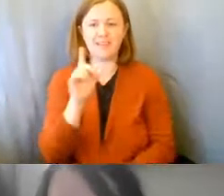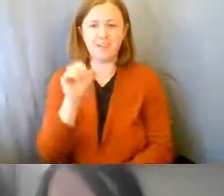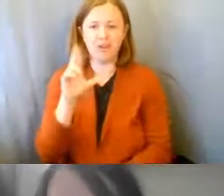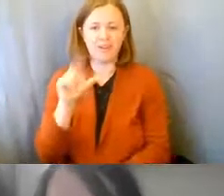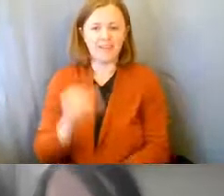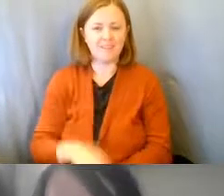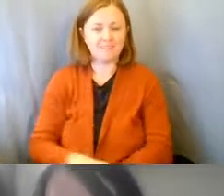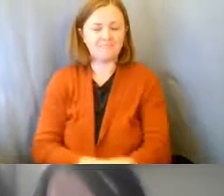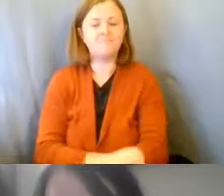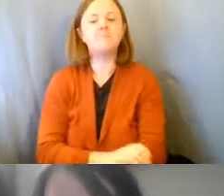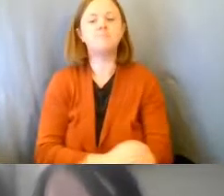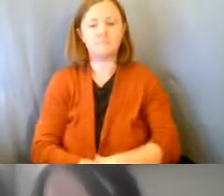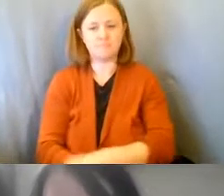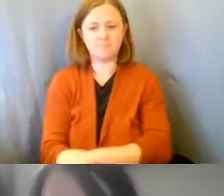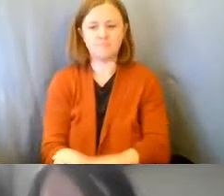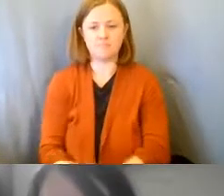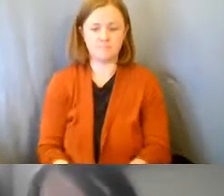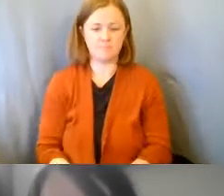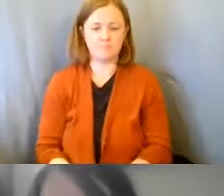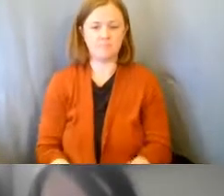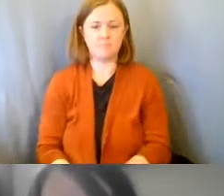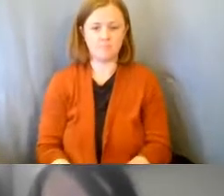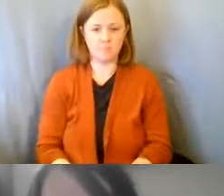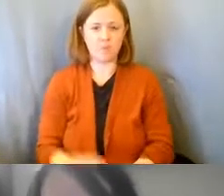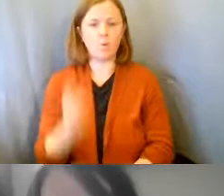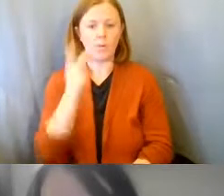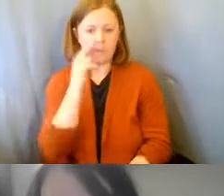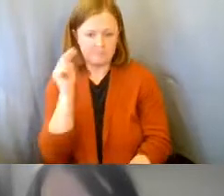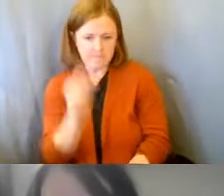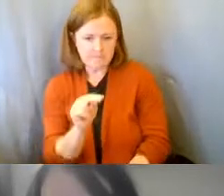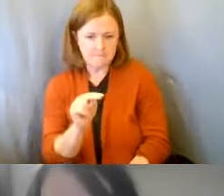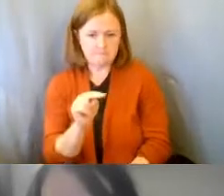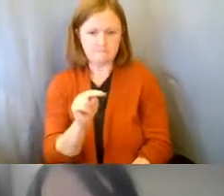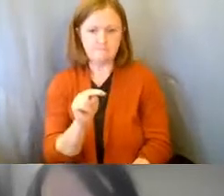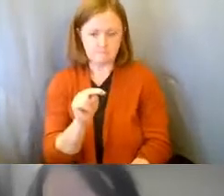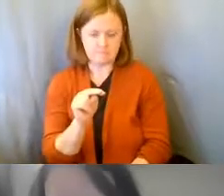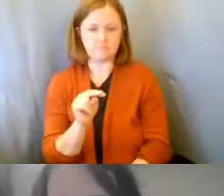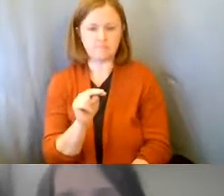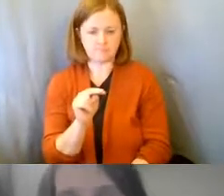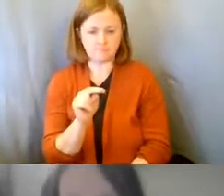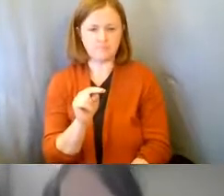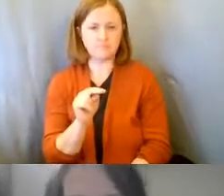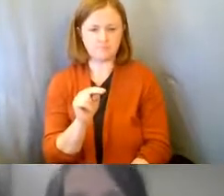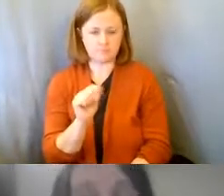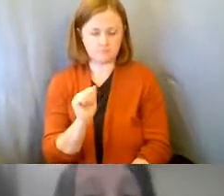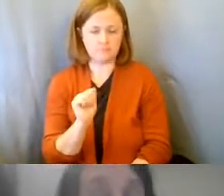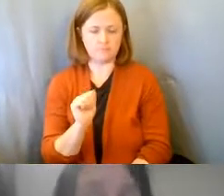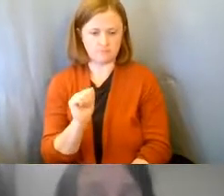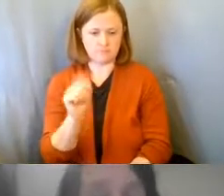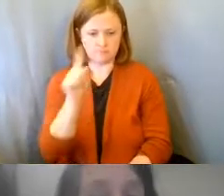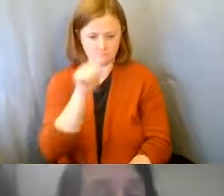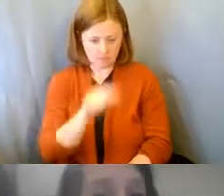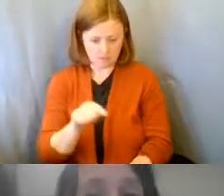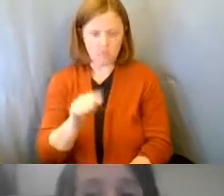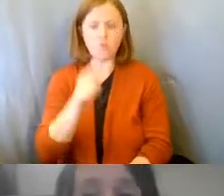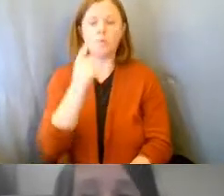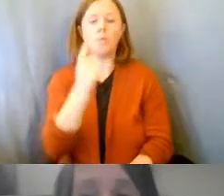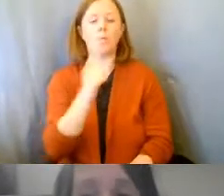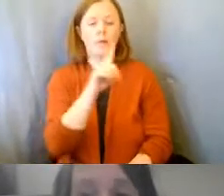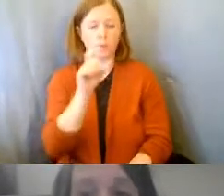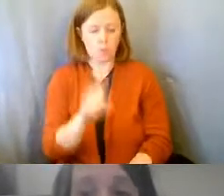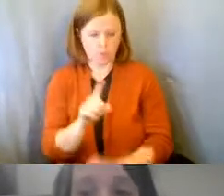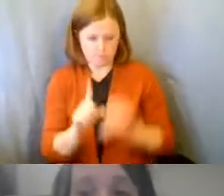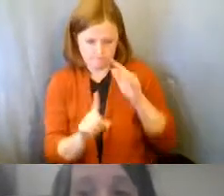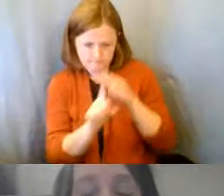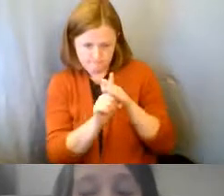let me go get to that. So one of the questions that